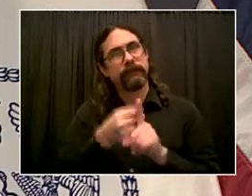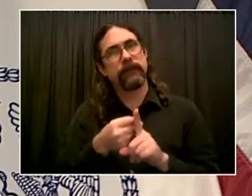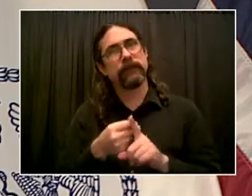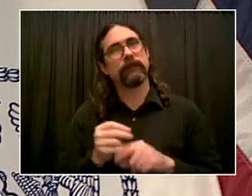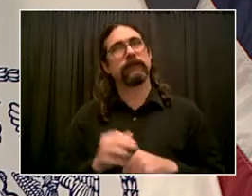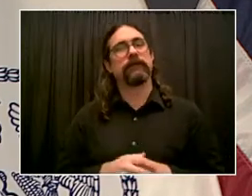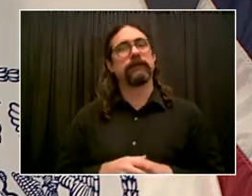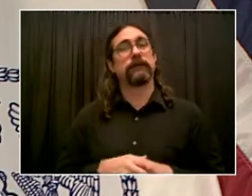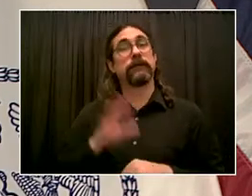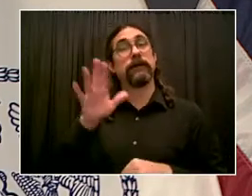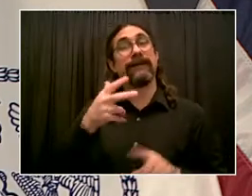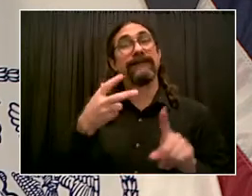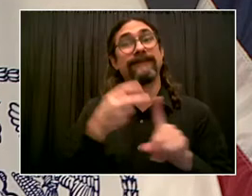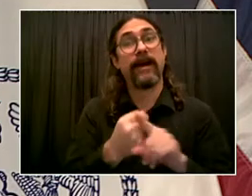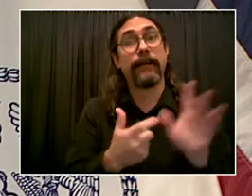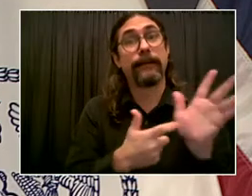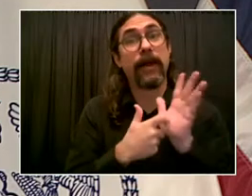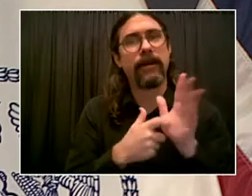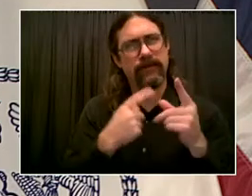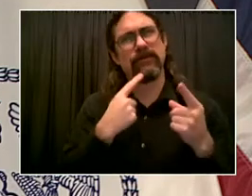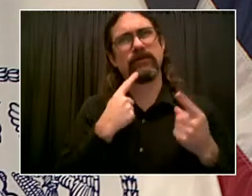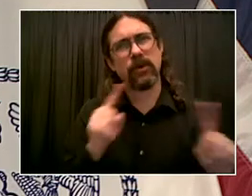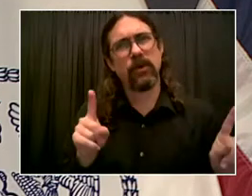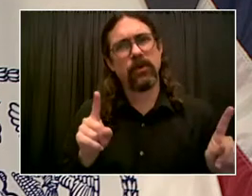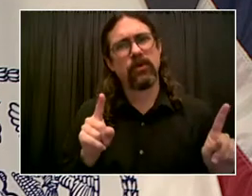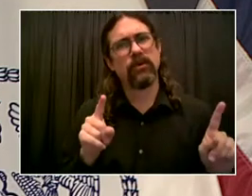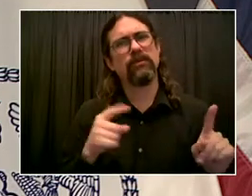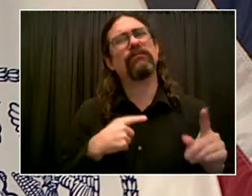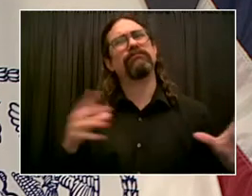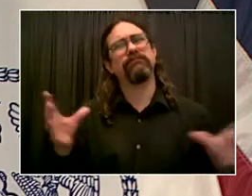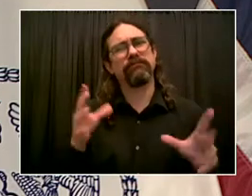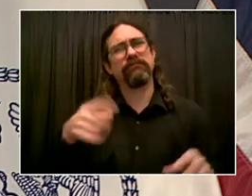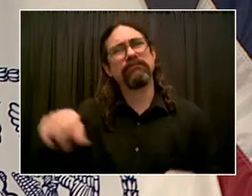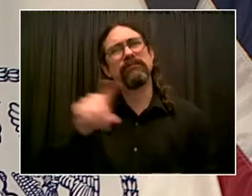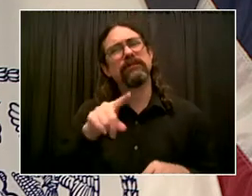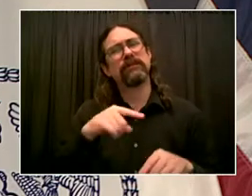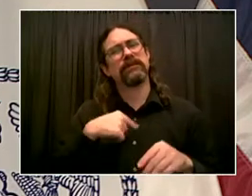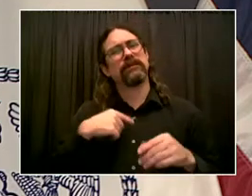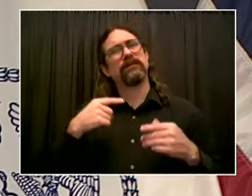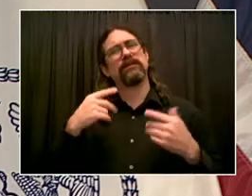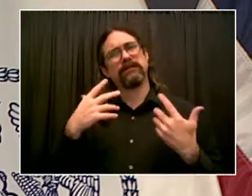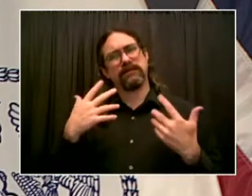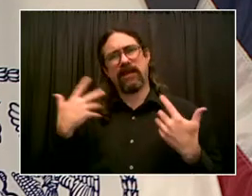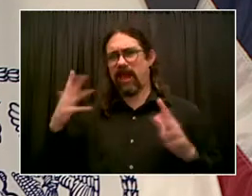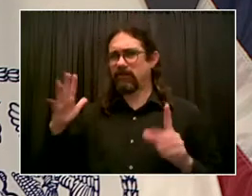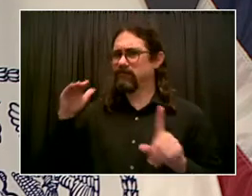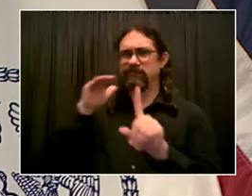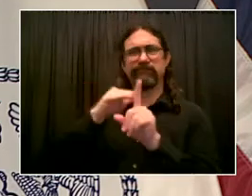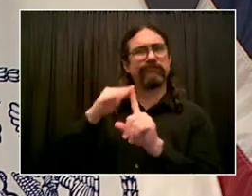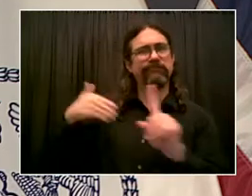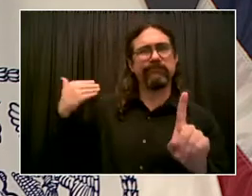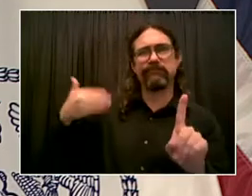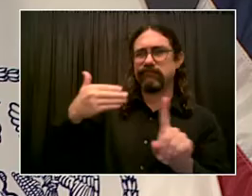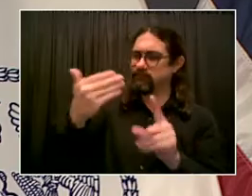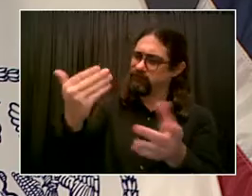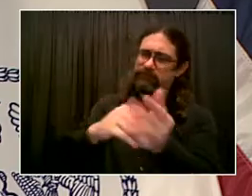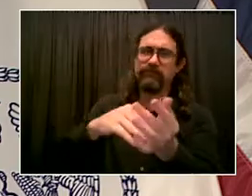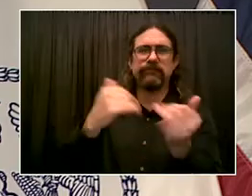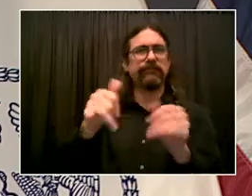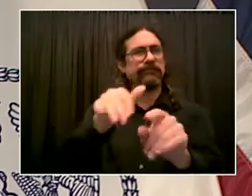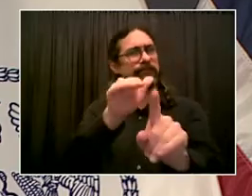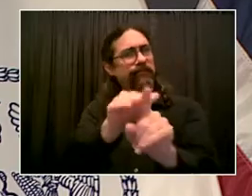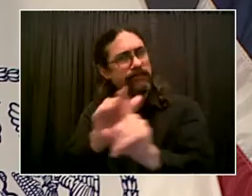Omicron as well. Today, we're announcing an additional vaccine mandate related to child care programs.